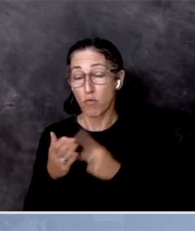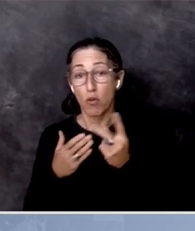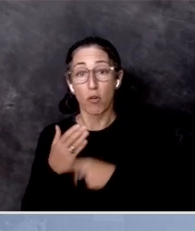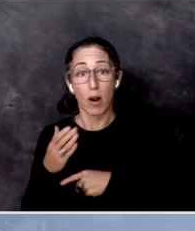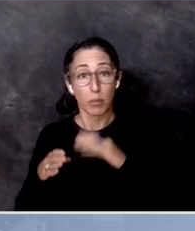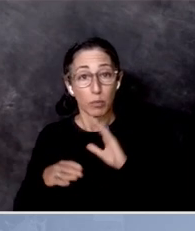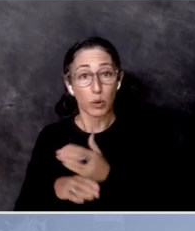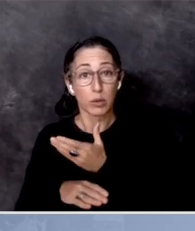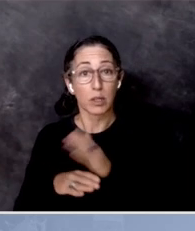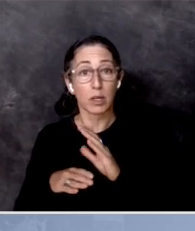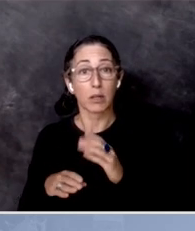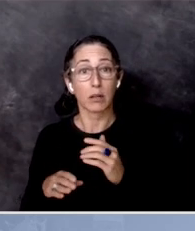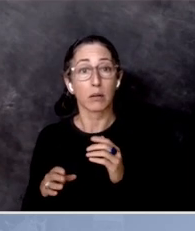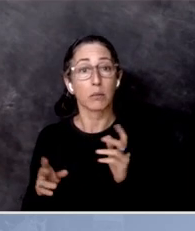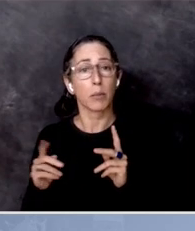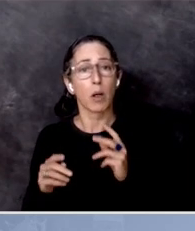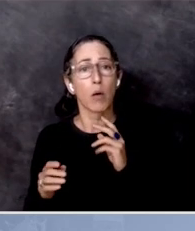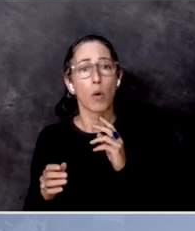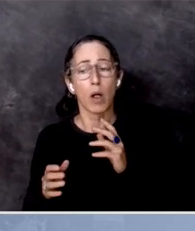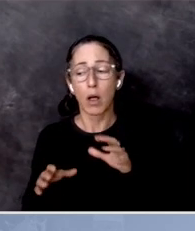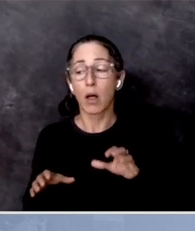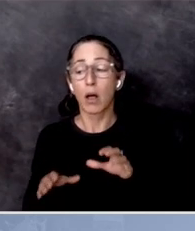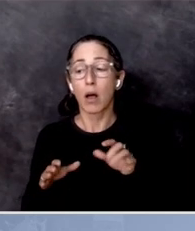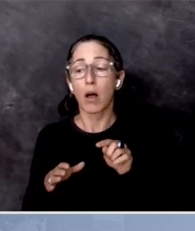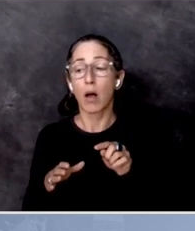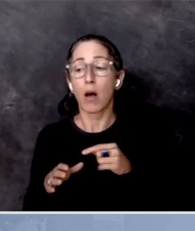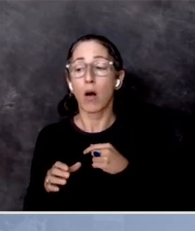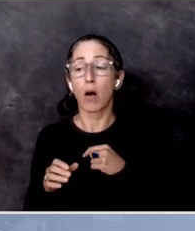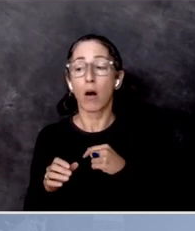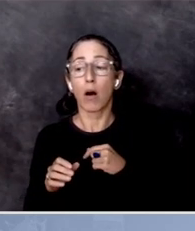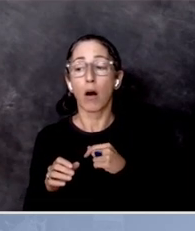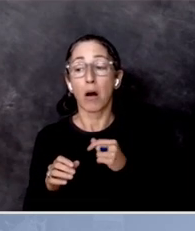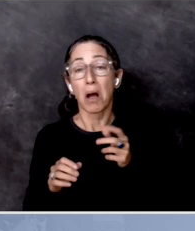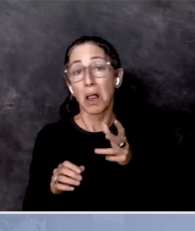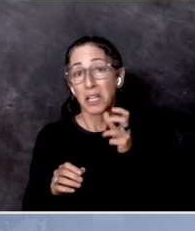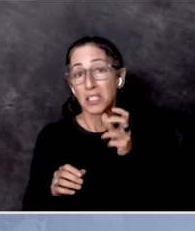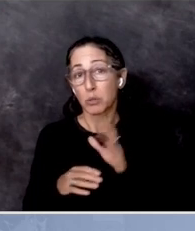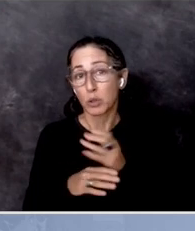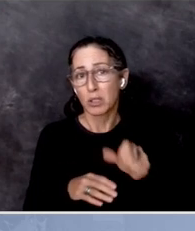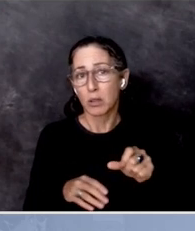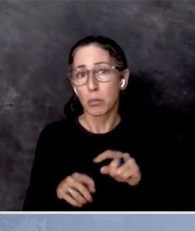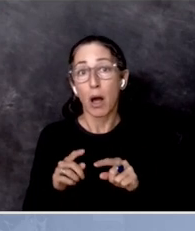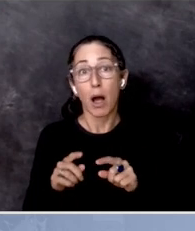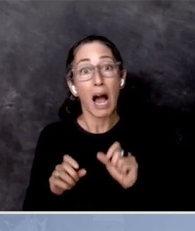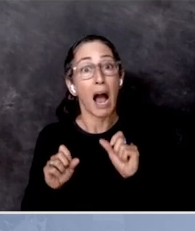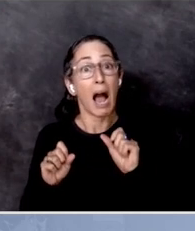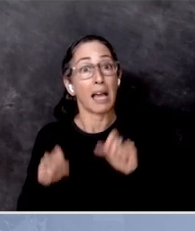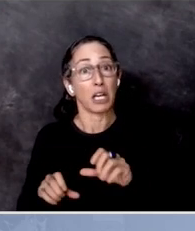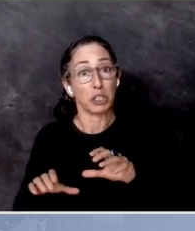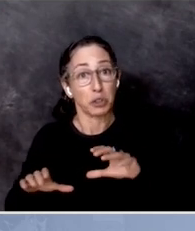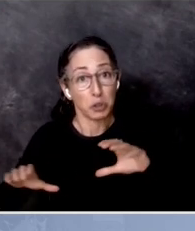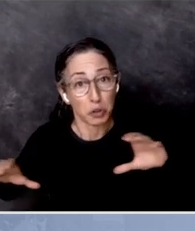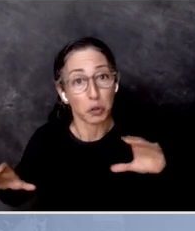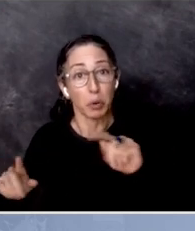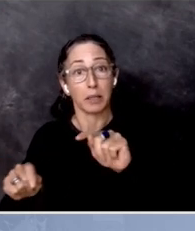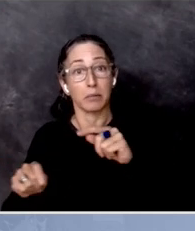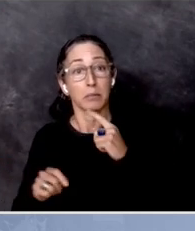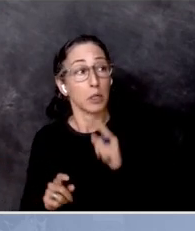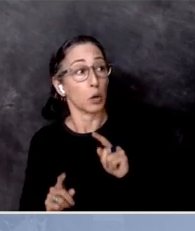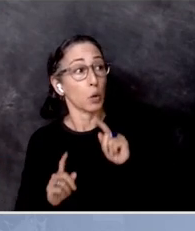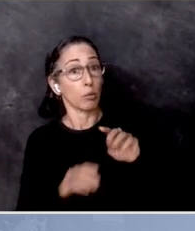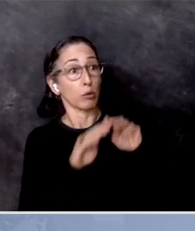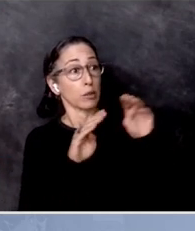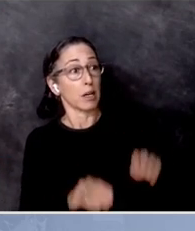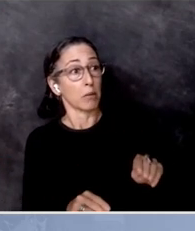people to think, oh, I can, I don't just have to listen to music. I can make music. I don't have to just go to a museum and that's art. No,